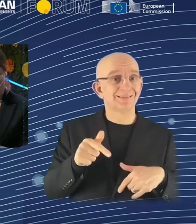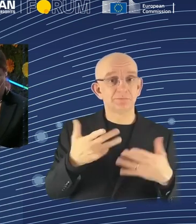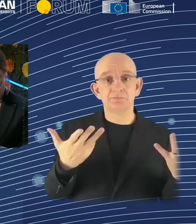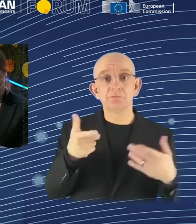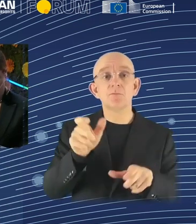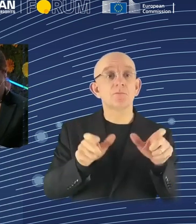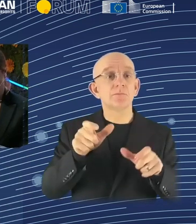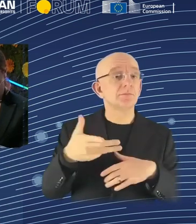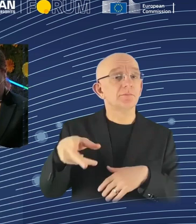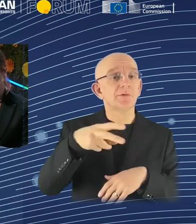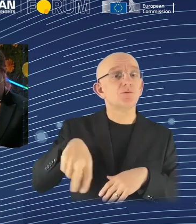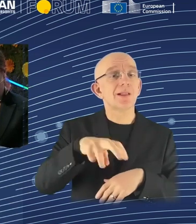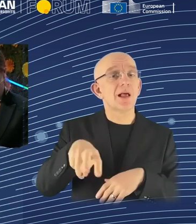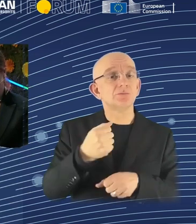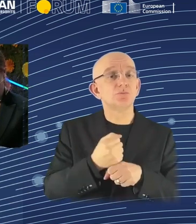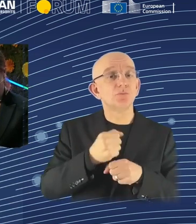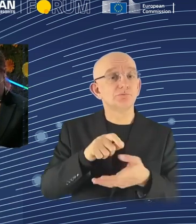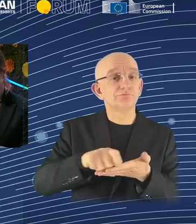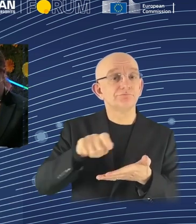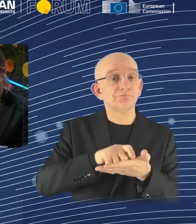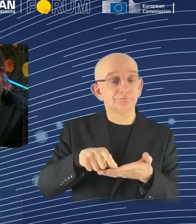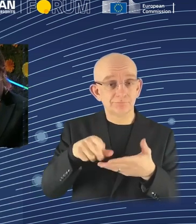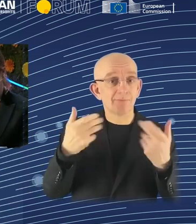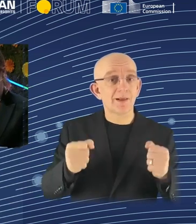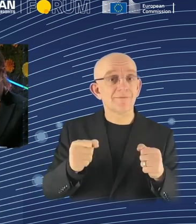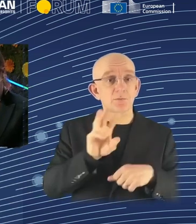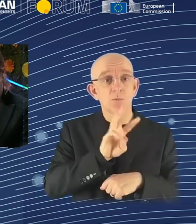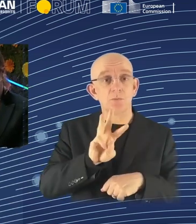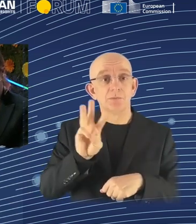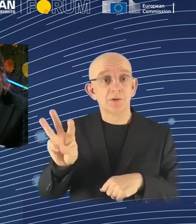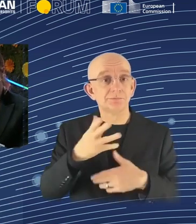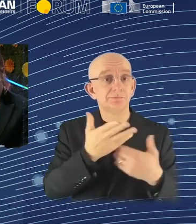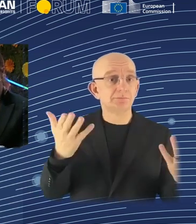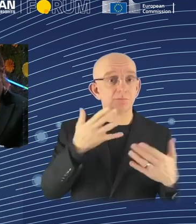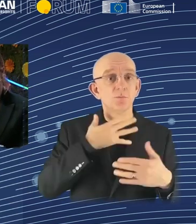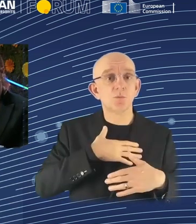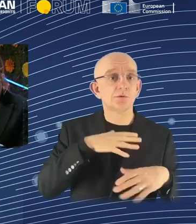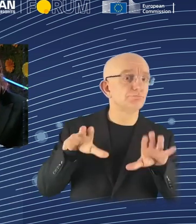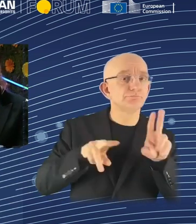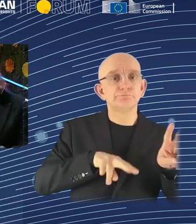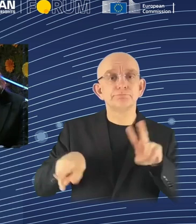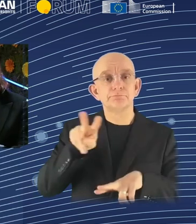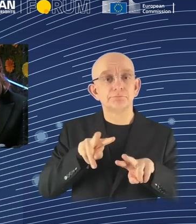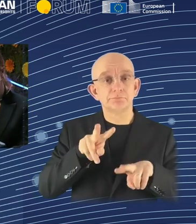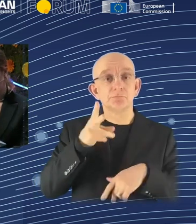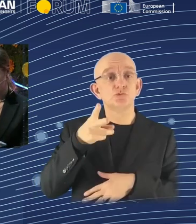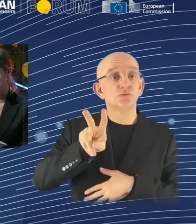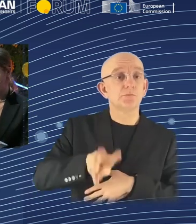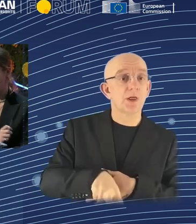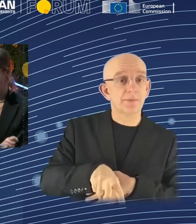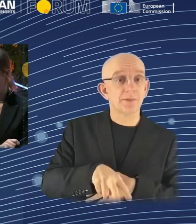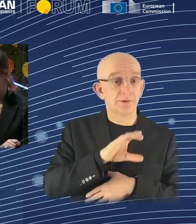And within two months of the release of ChatGPT, income on those websites dropped by 10%.